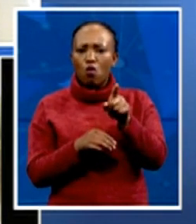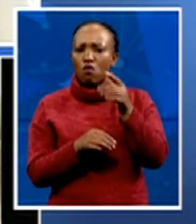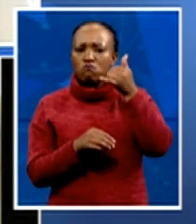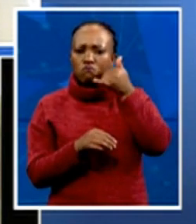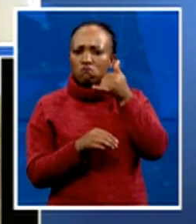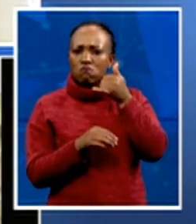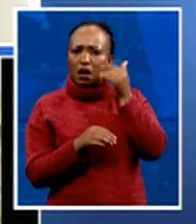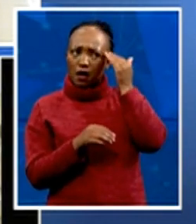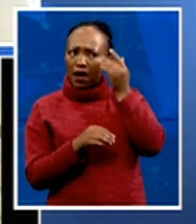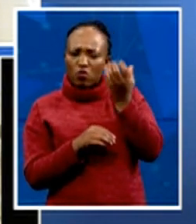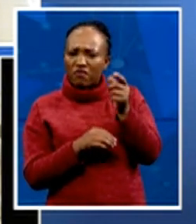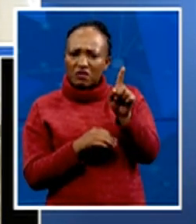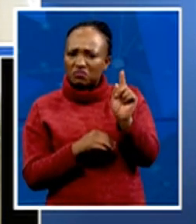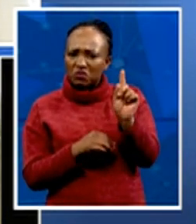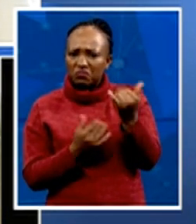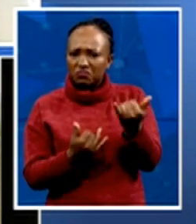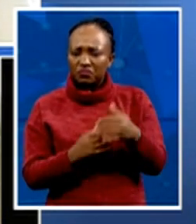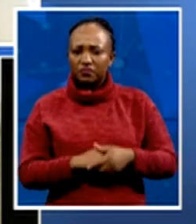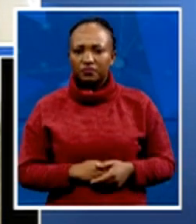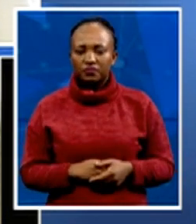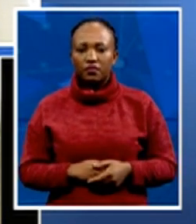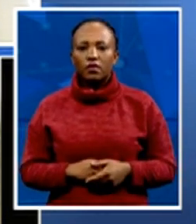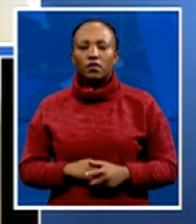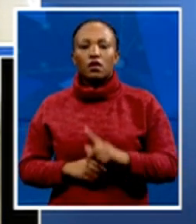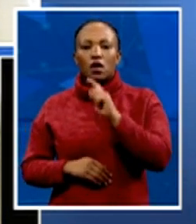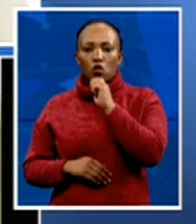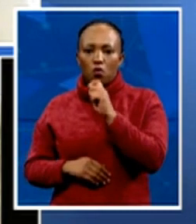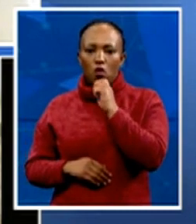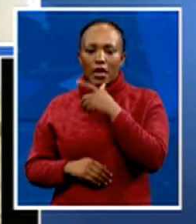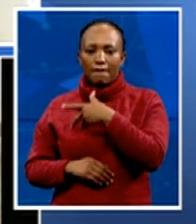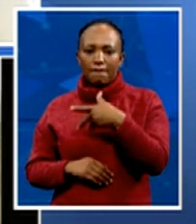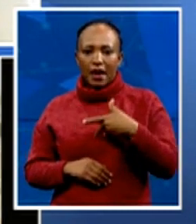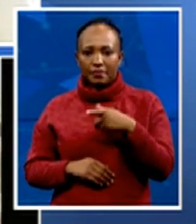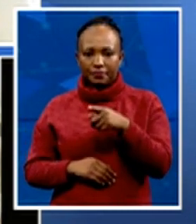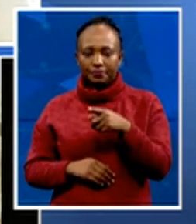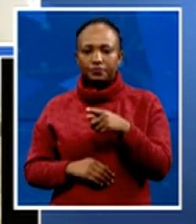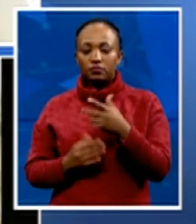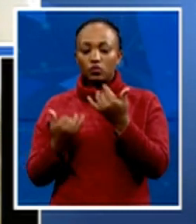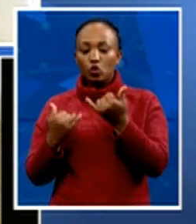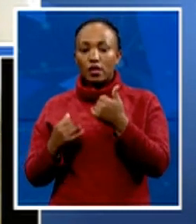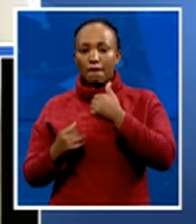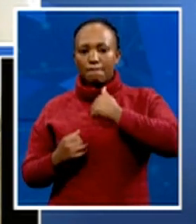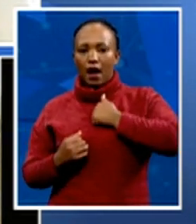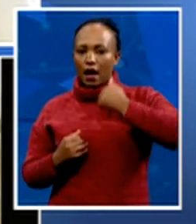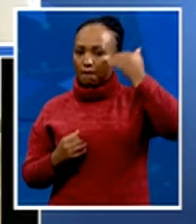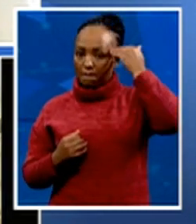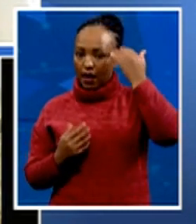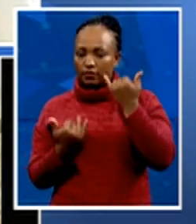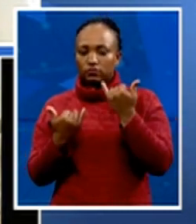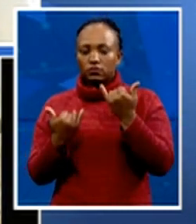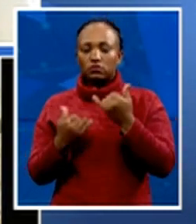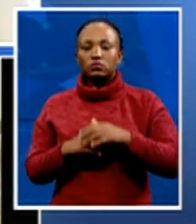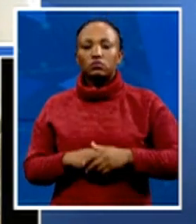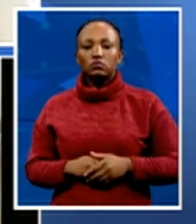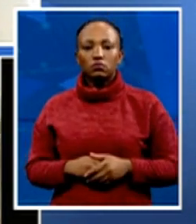Good morning, ma'am. What is in my mind, you know, about the third party in South Africans, you know,